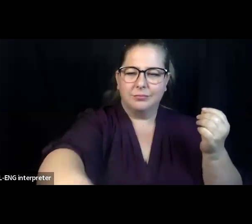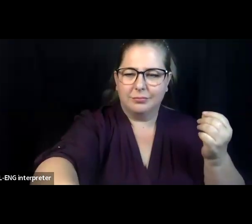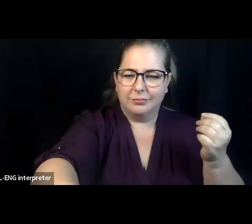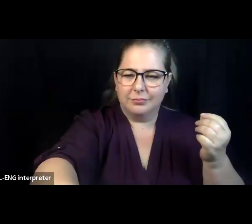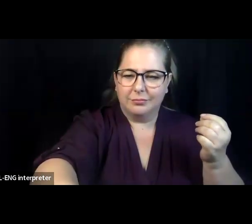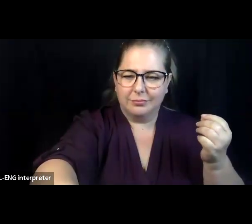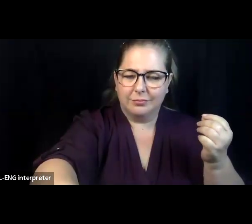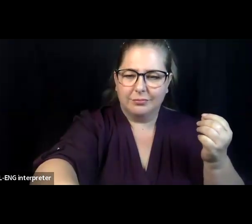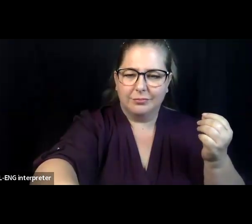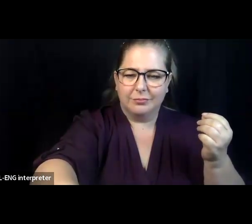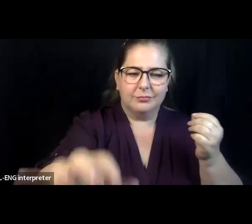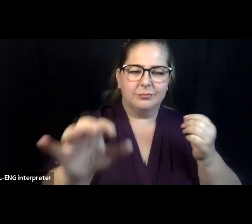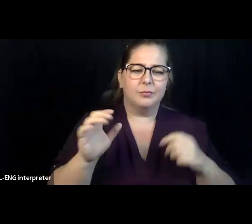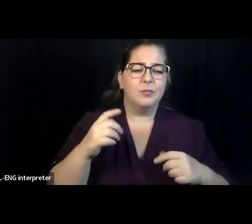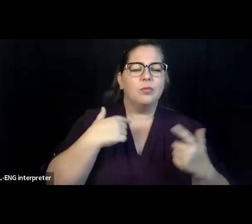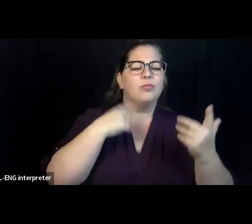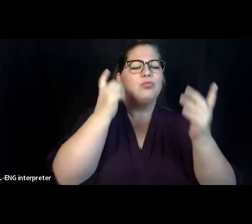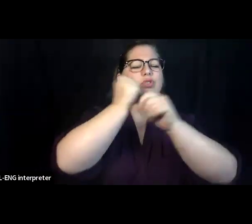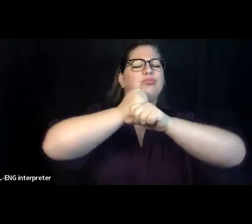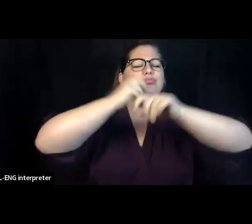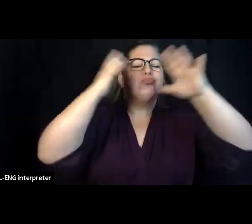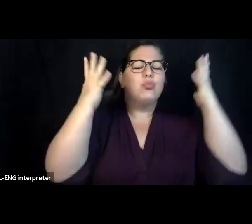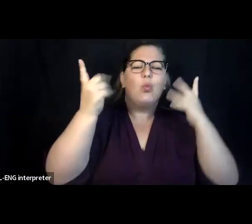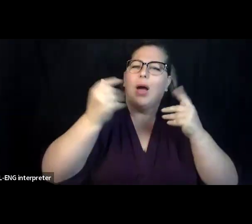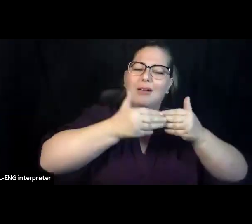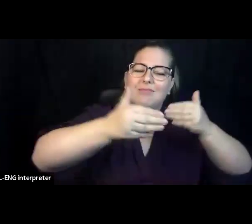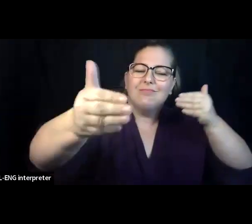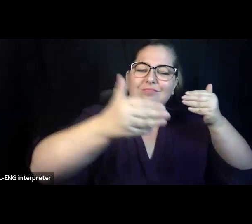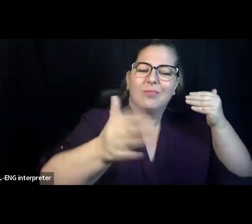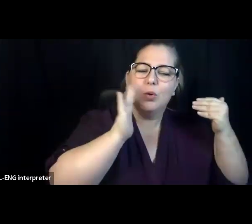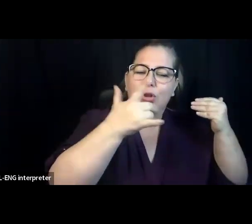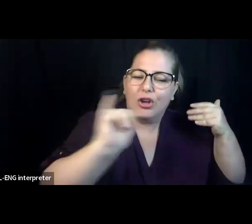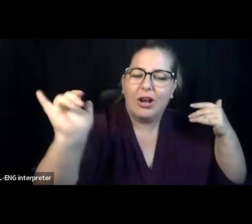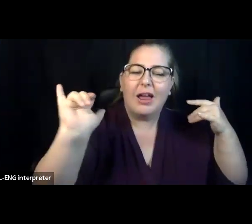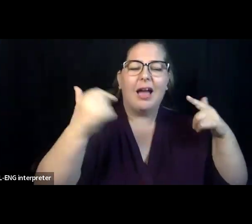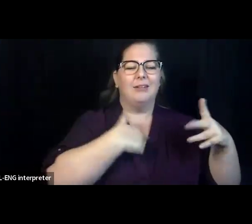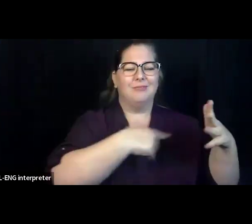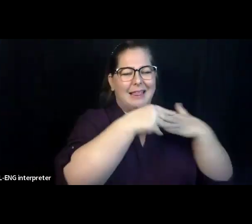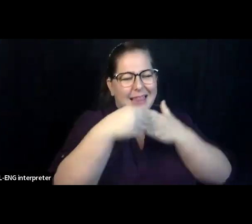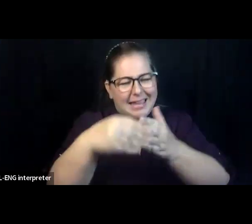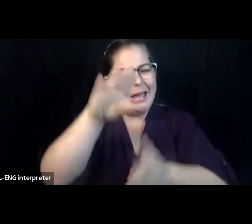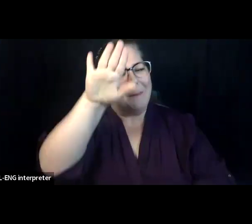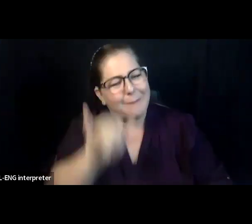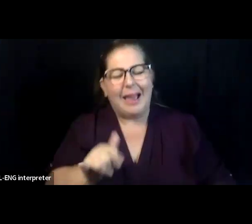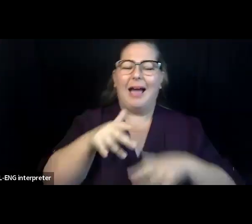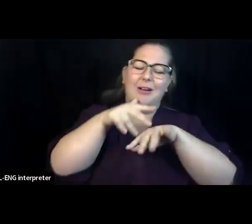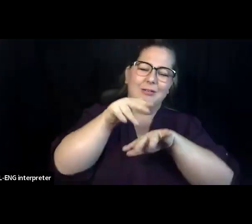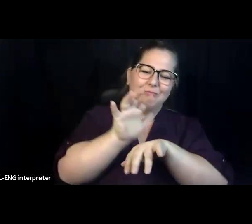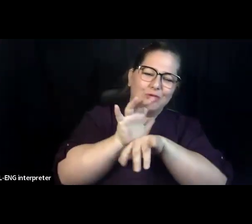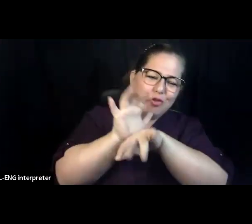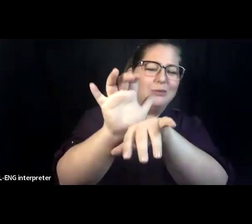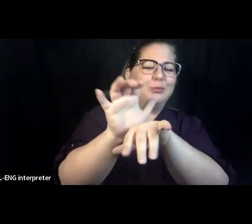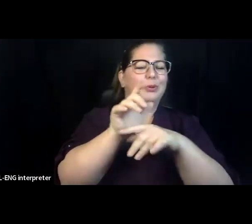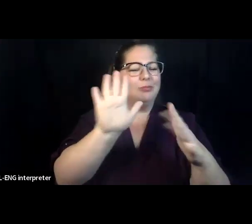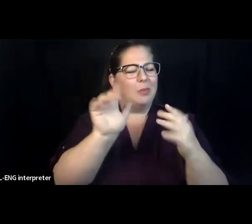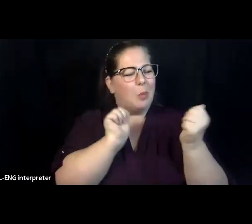by, uh, a grassroots approach to disability, um, and community? Um, you know, we're really making sure